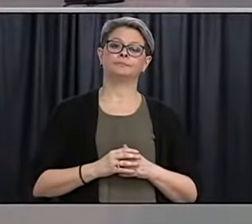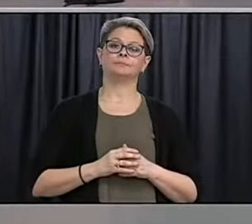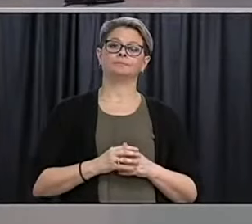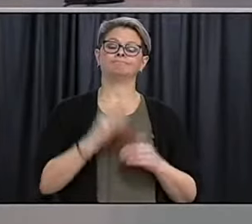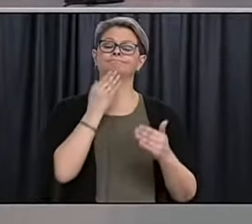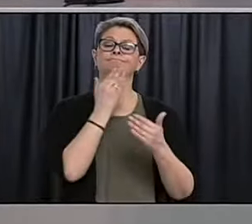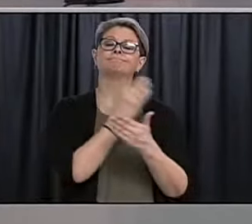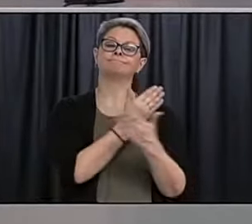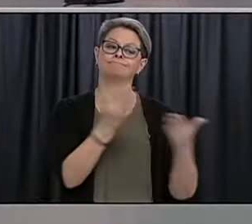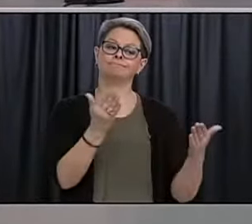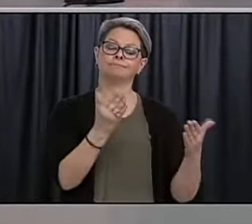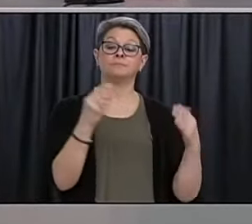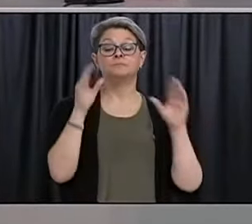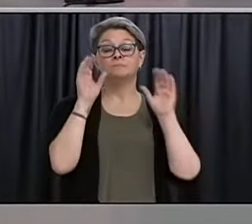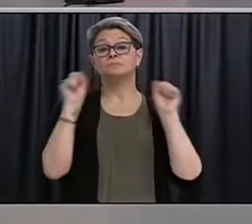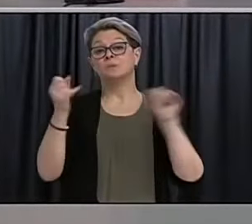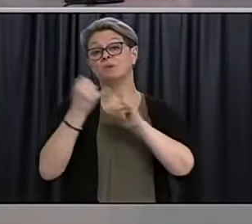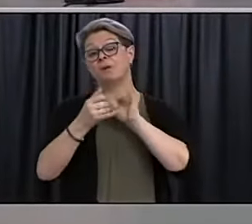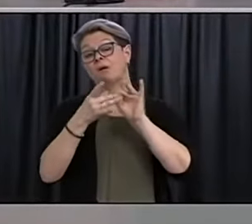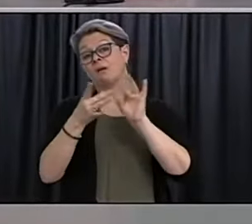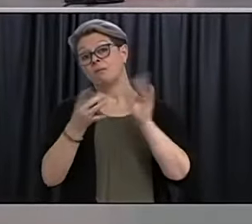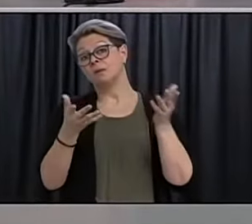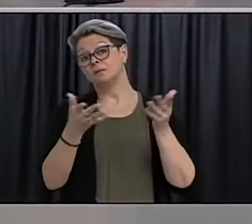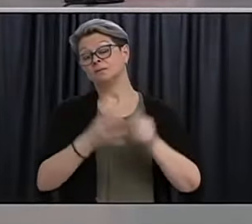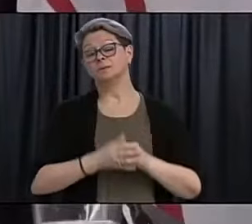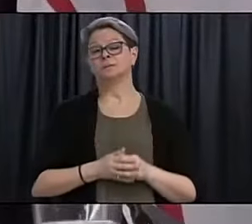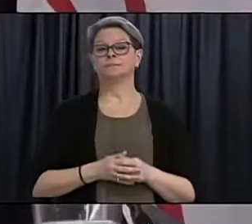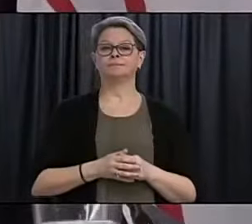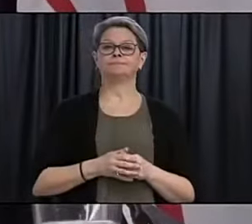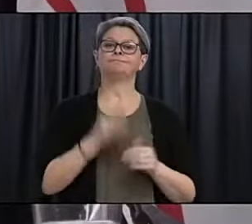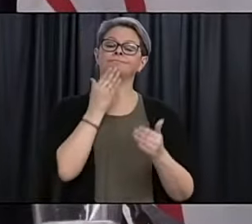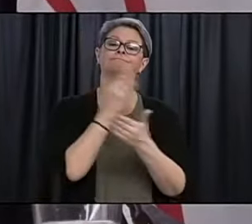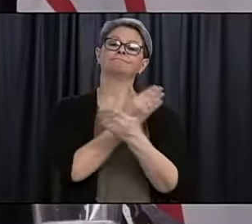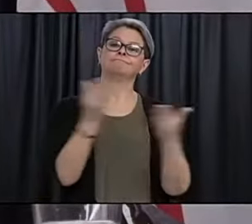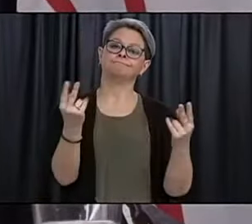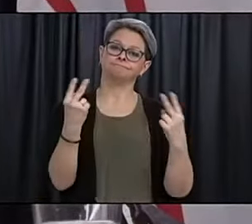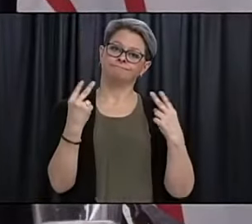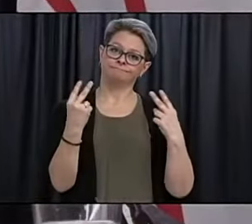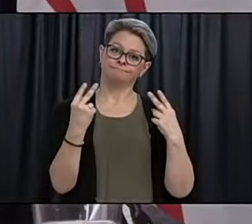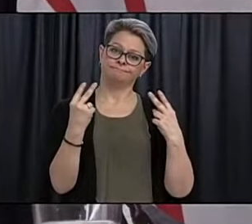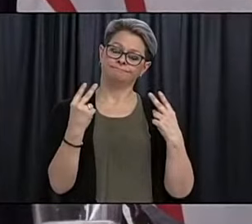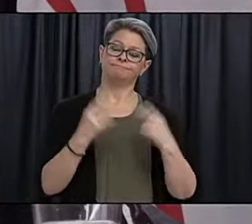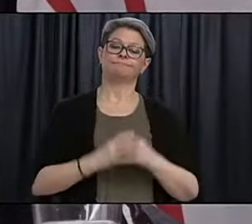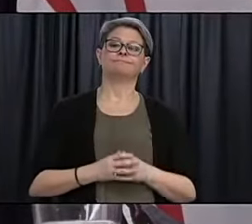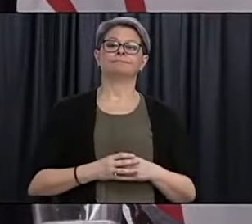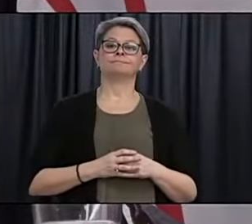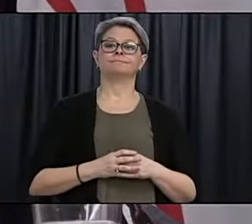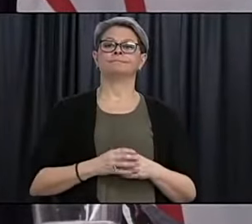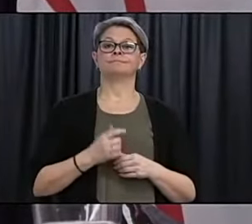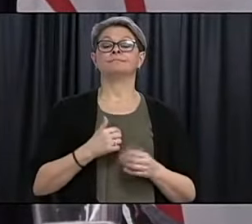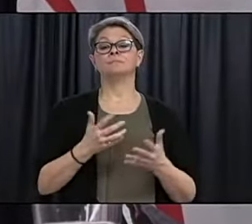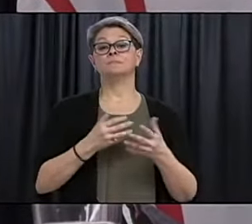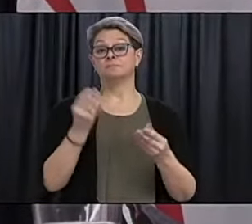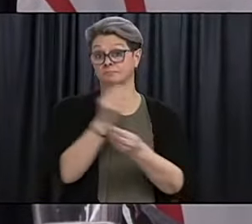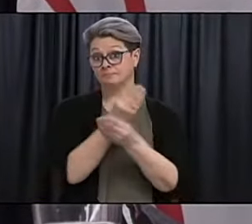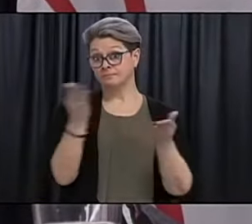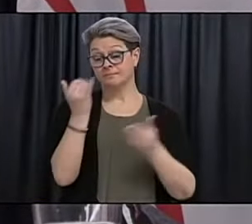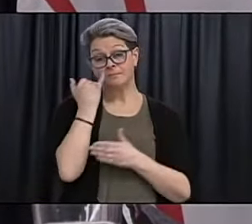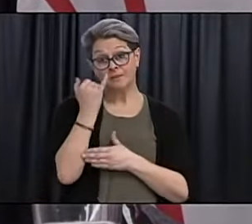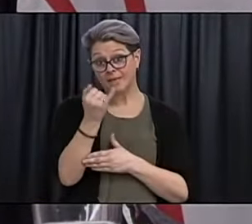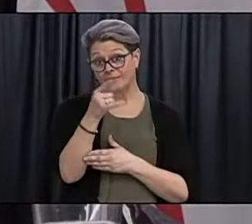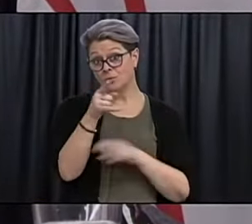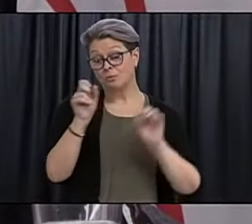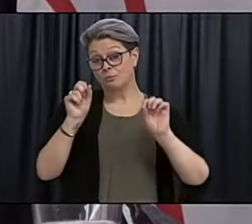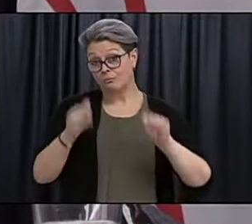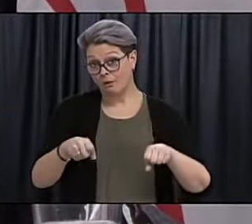Thank you everyone. Premier, you have any final comments for today? Thank you everyone for joining. Just a reminder again that if you are eligible for this